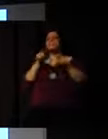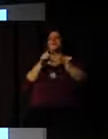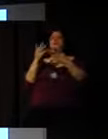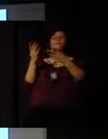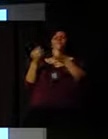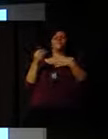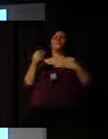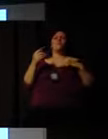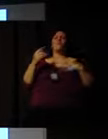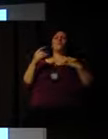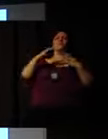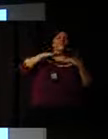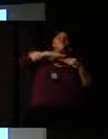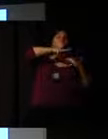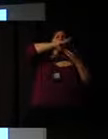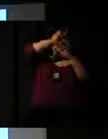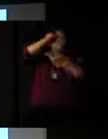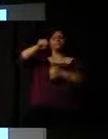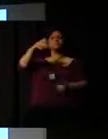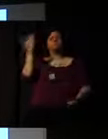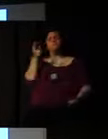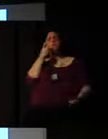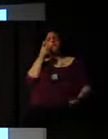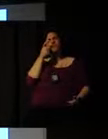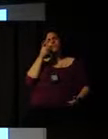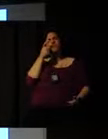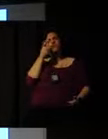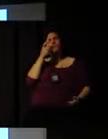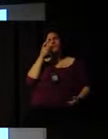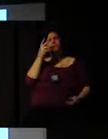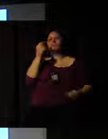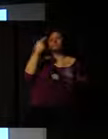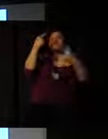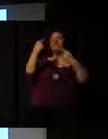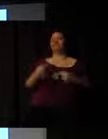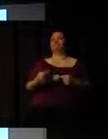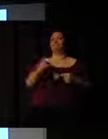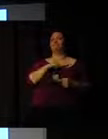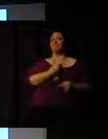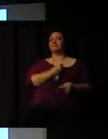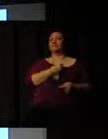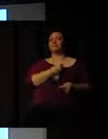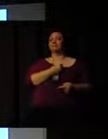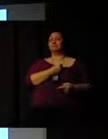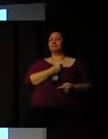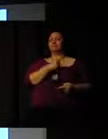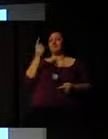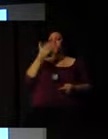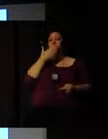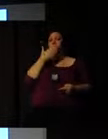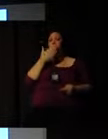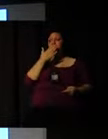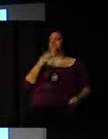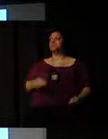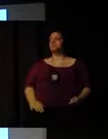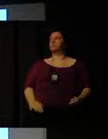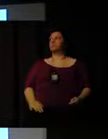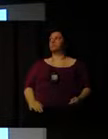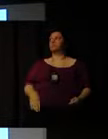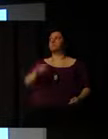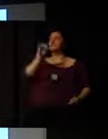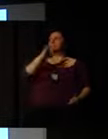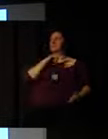some of the challenges that are facing NGOs. We speak about the global crisis. If there's a problem in the United States,